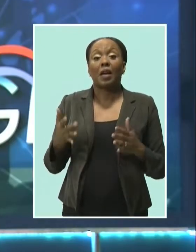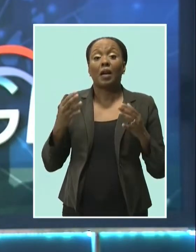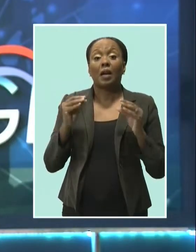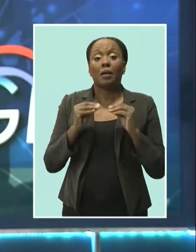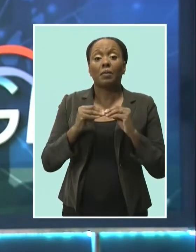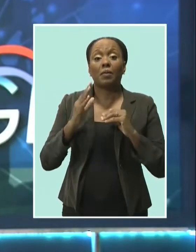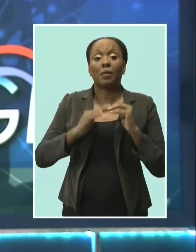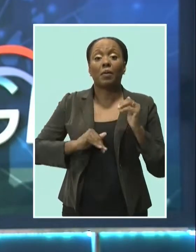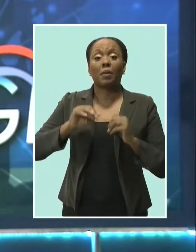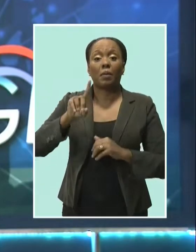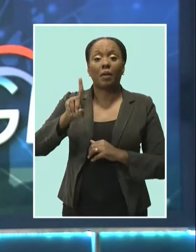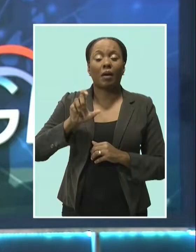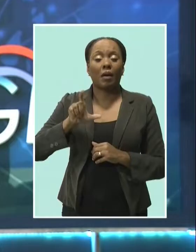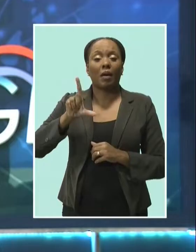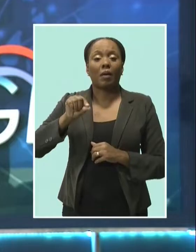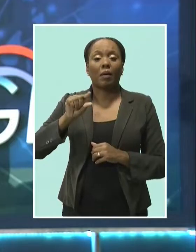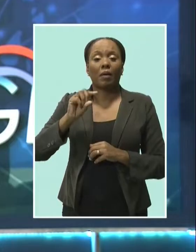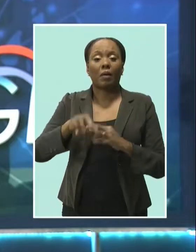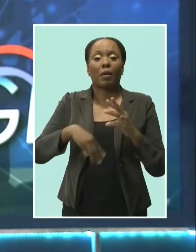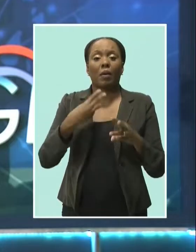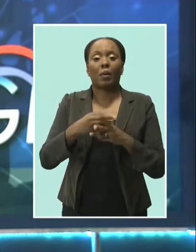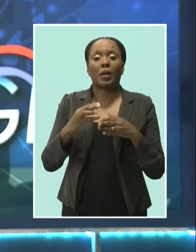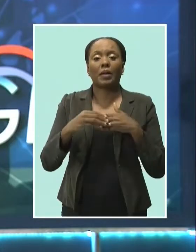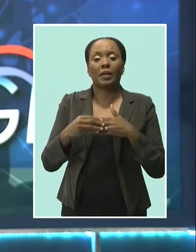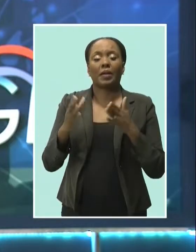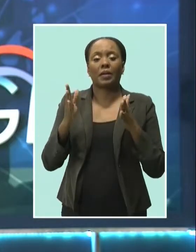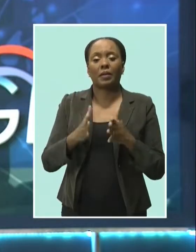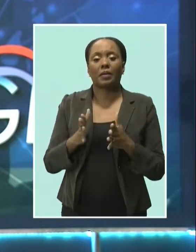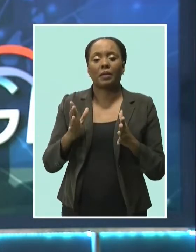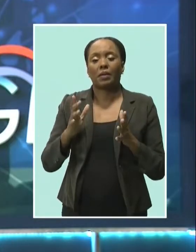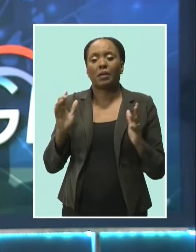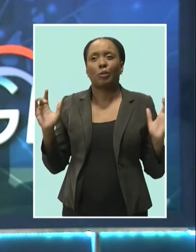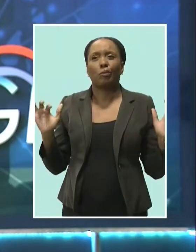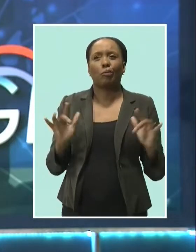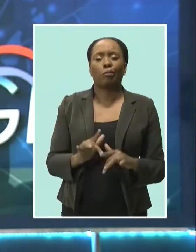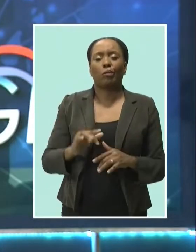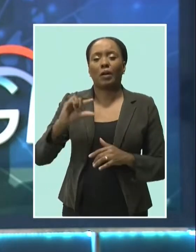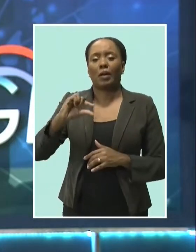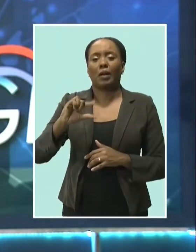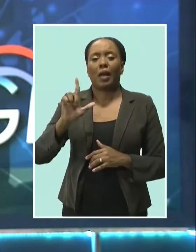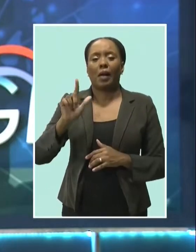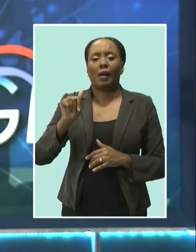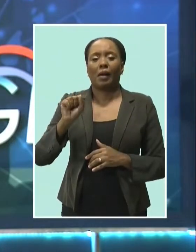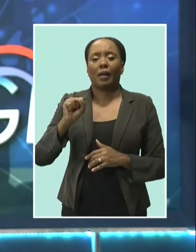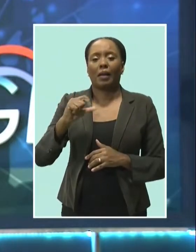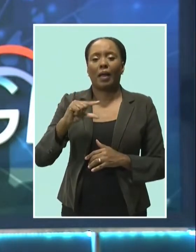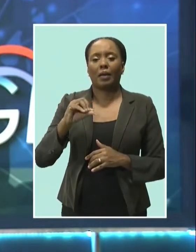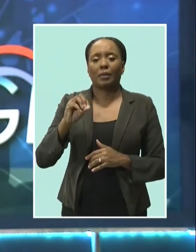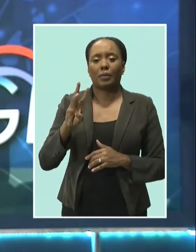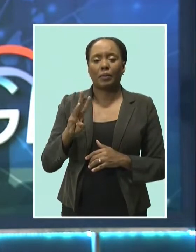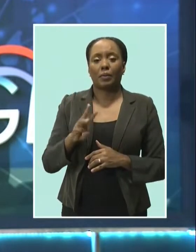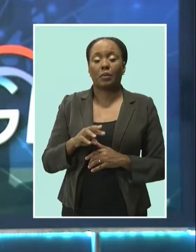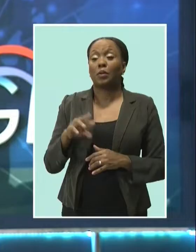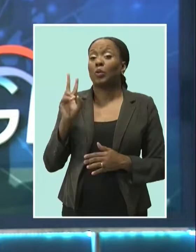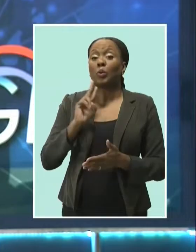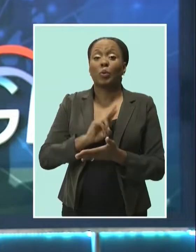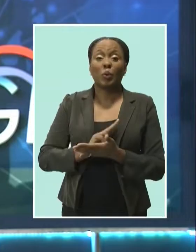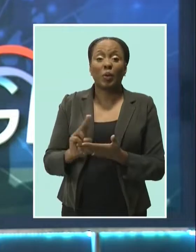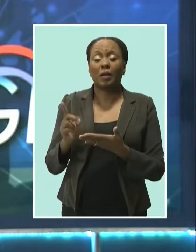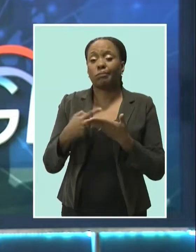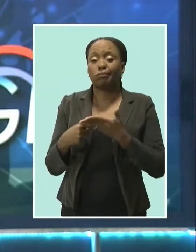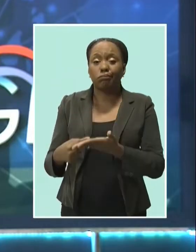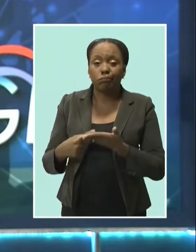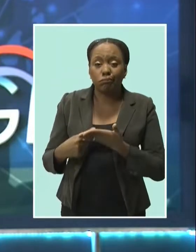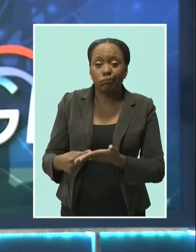More than 120 world leaders are in Glasgow setting the tone for two weeks of negotiations they hope will produce a